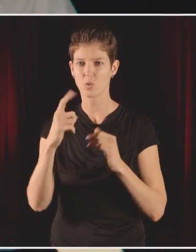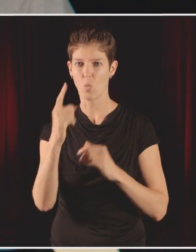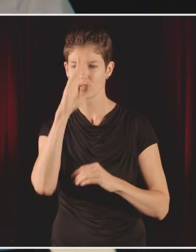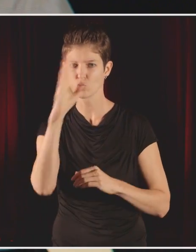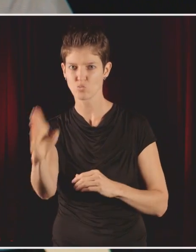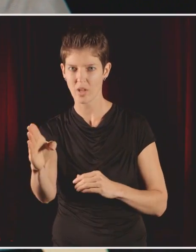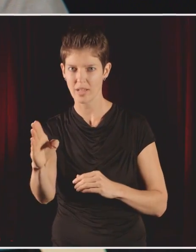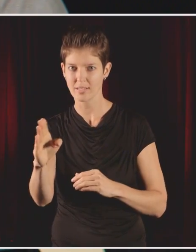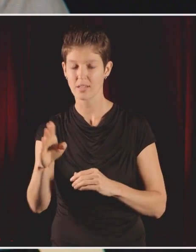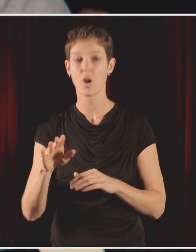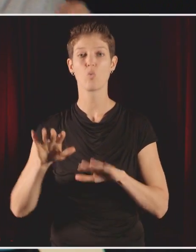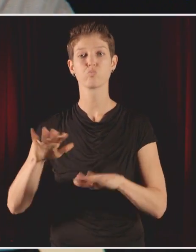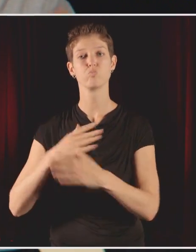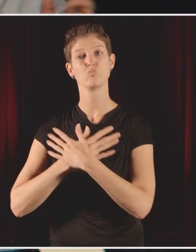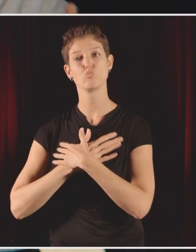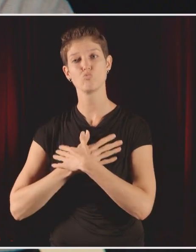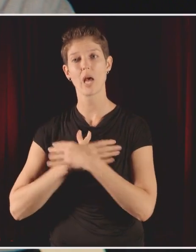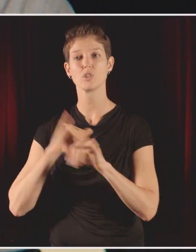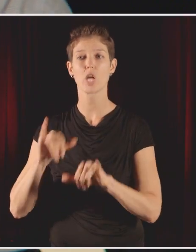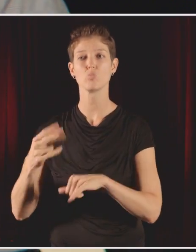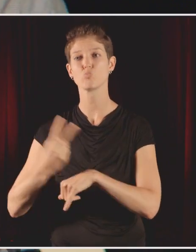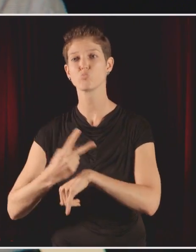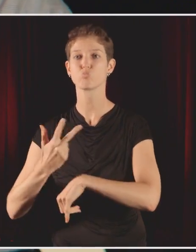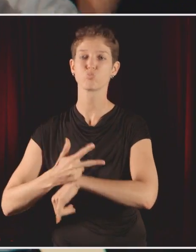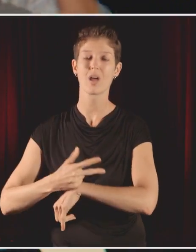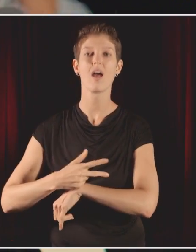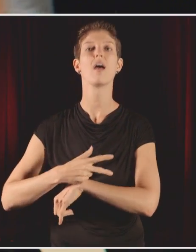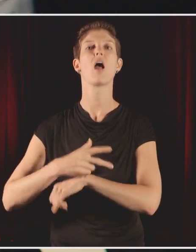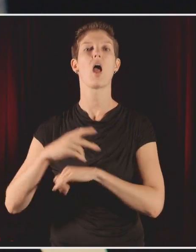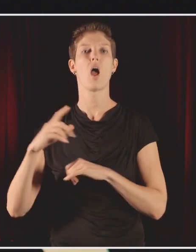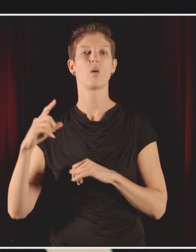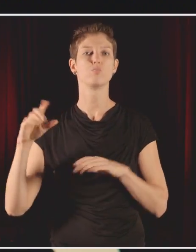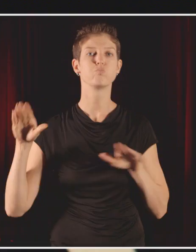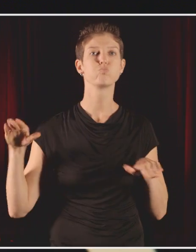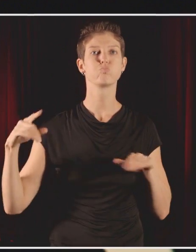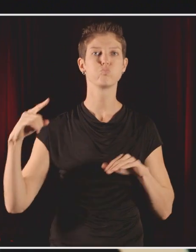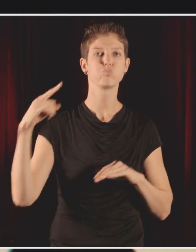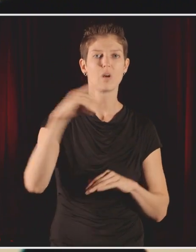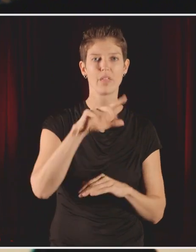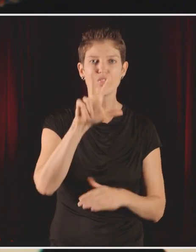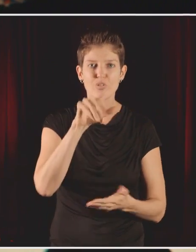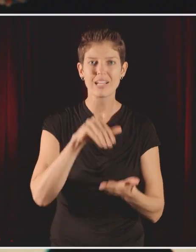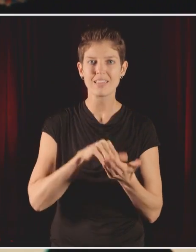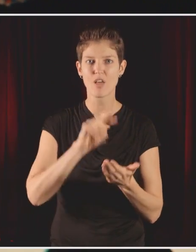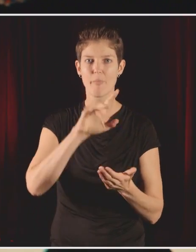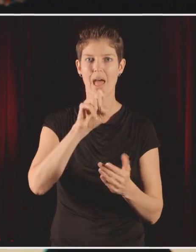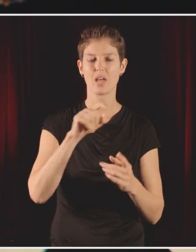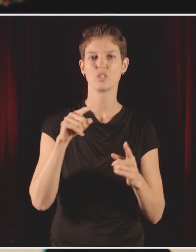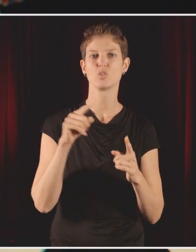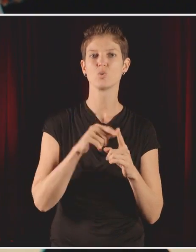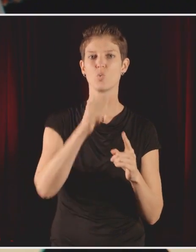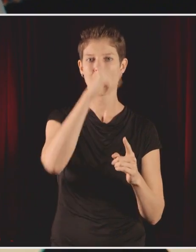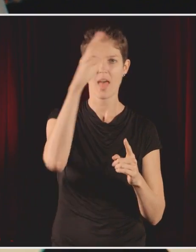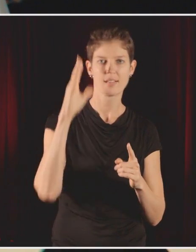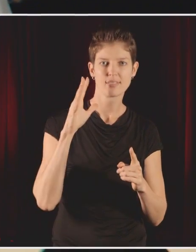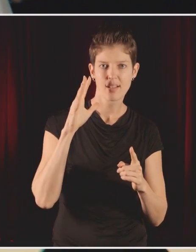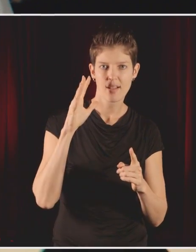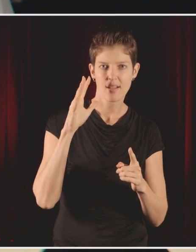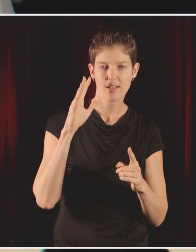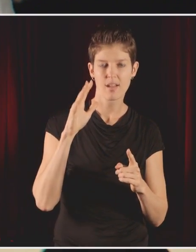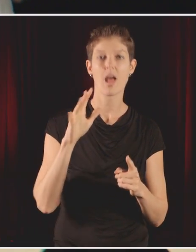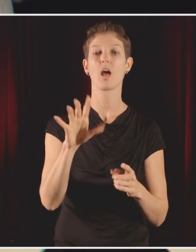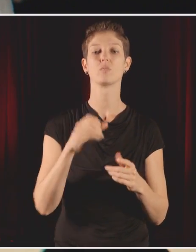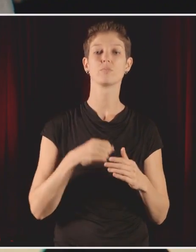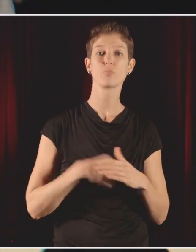We didn't know about that. Then she rested for a few days, flew 3,000 more miles to Alaska. She bred. She had a